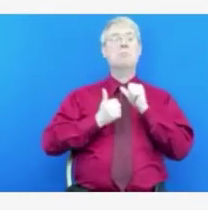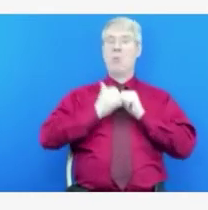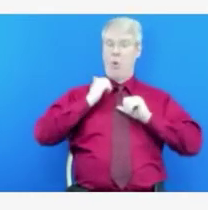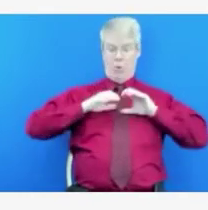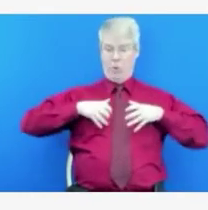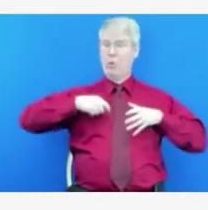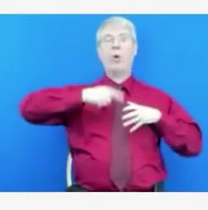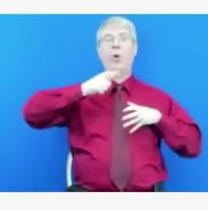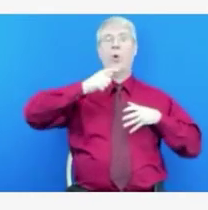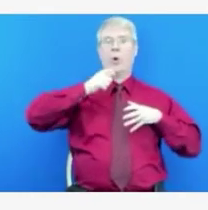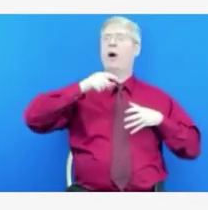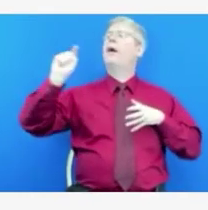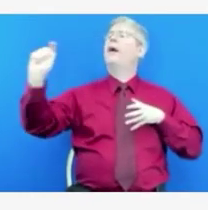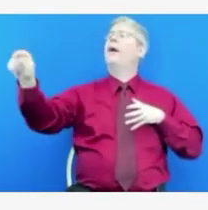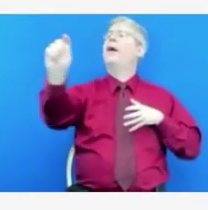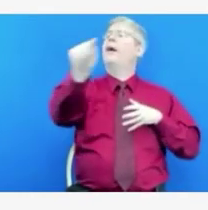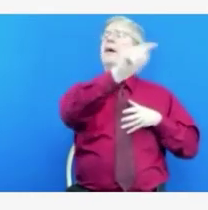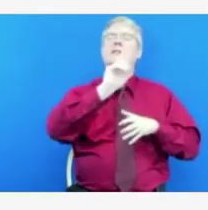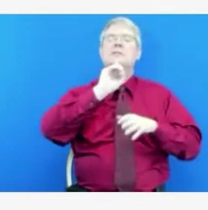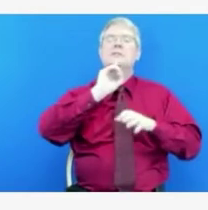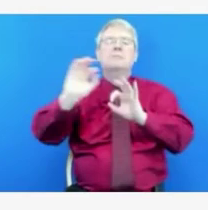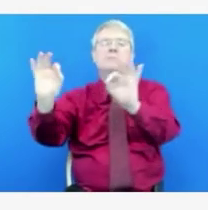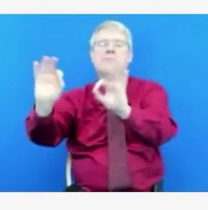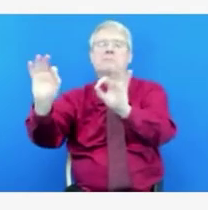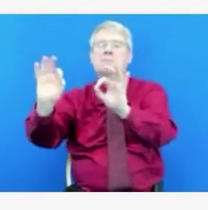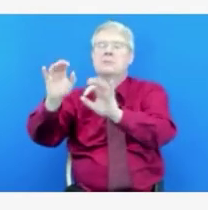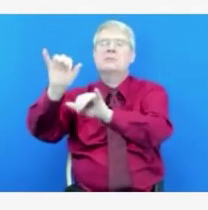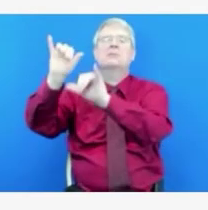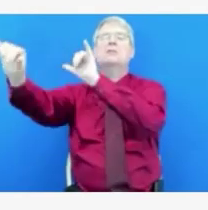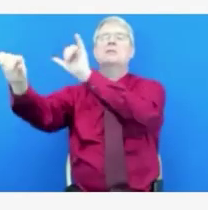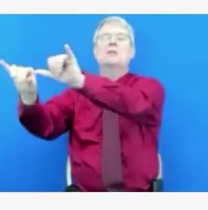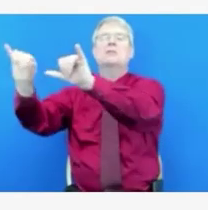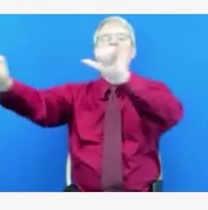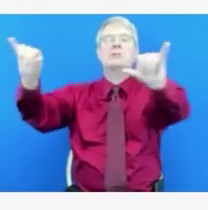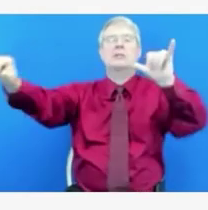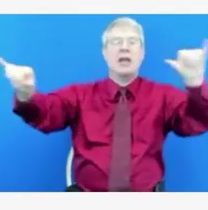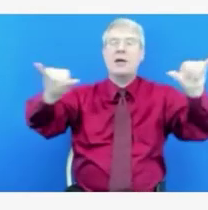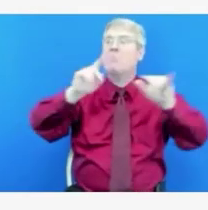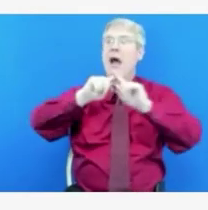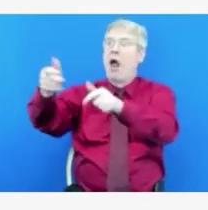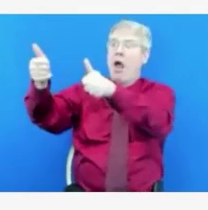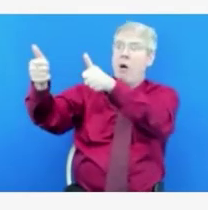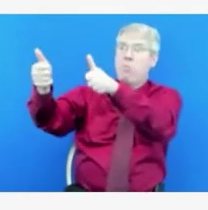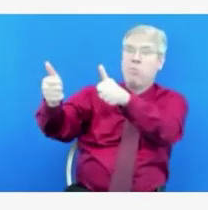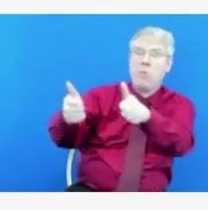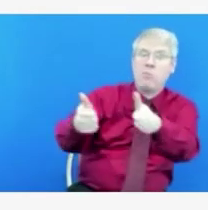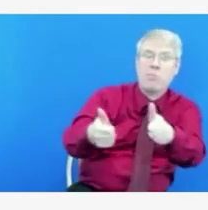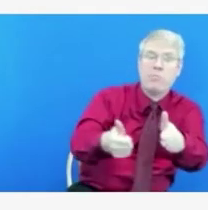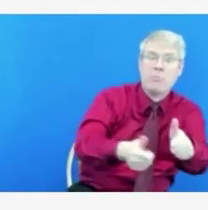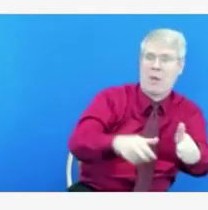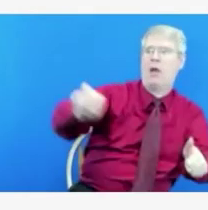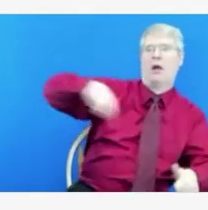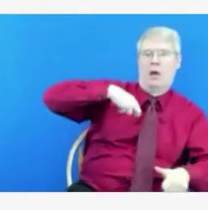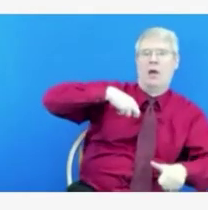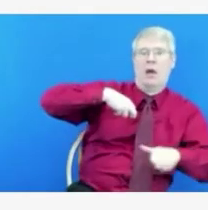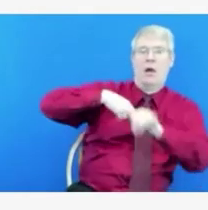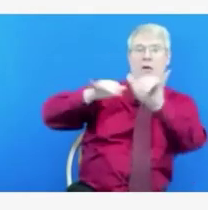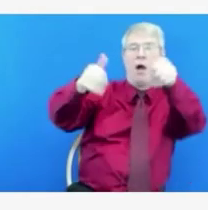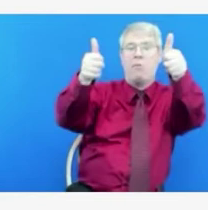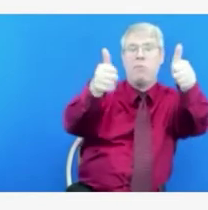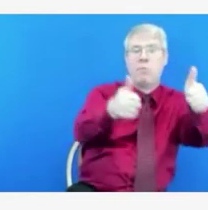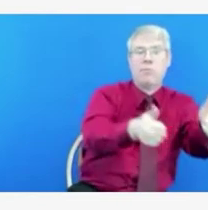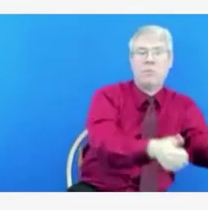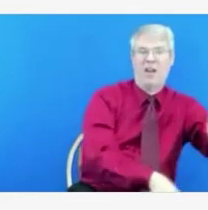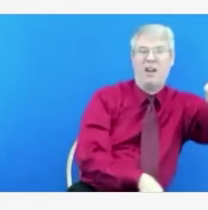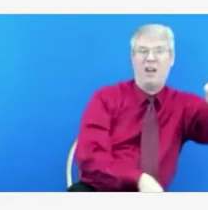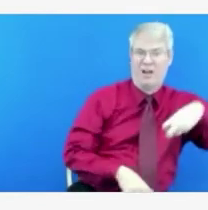that's due to the fact that now they don't have access to immediate acute care. And so only if they're getting more sick and they move to